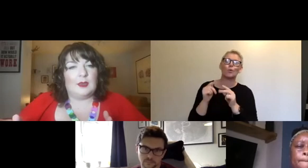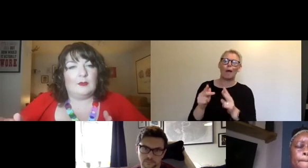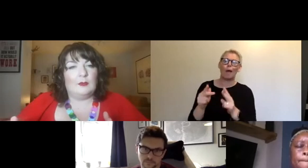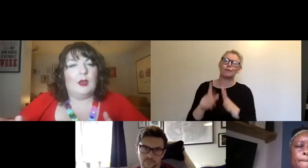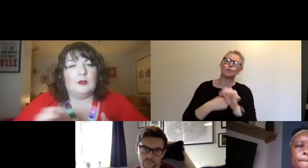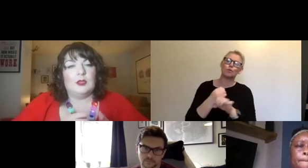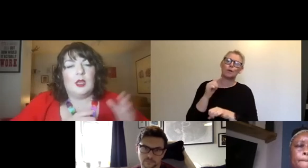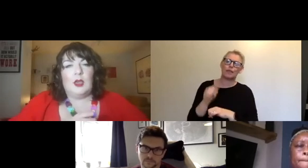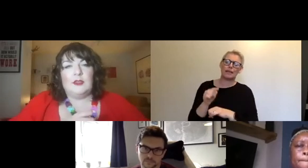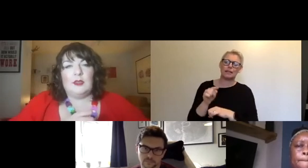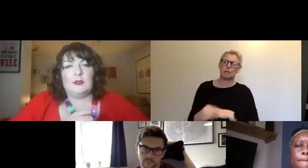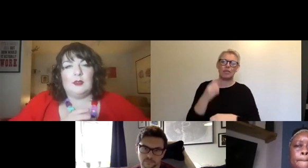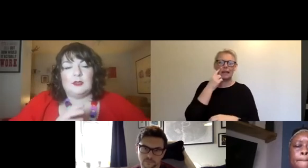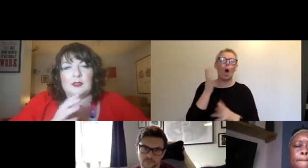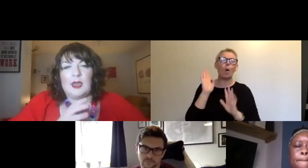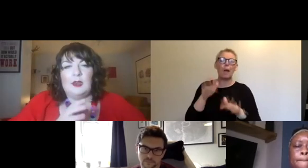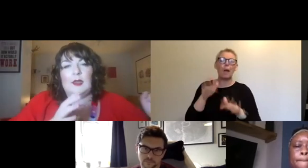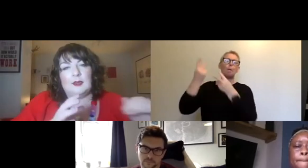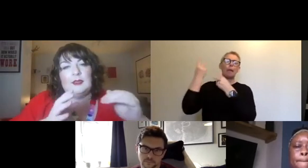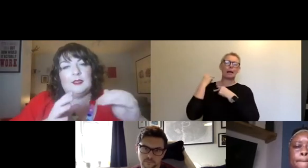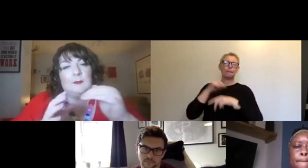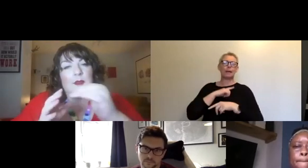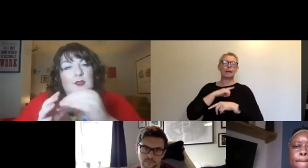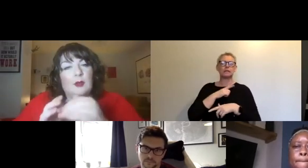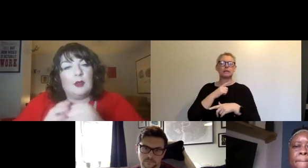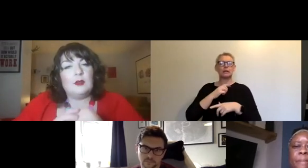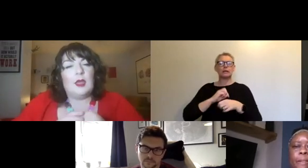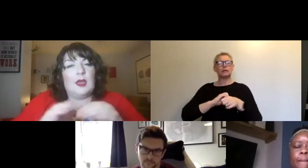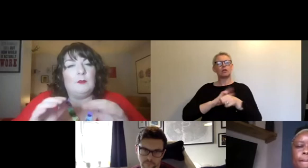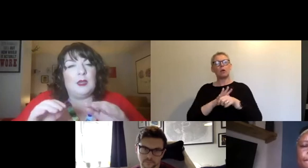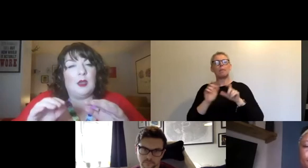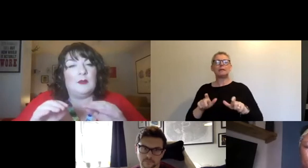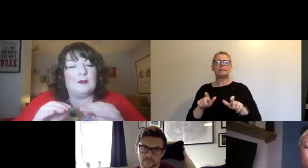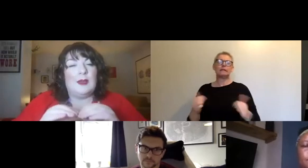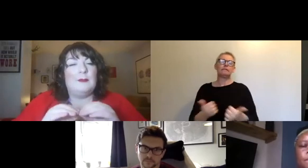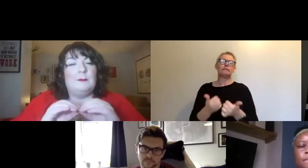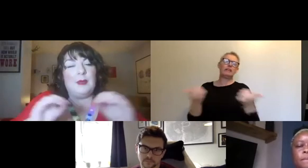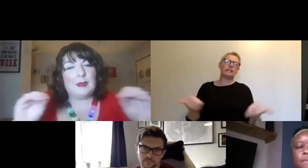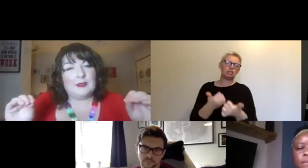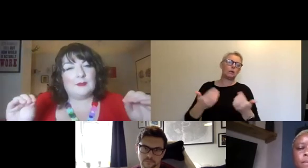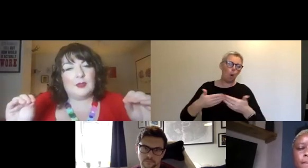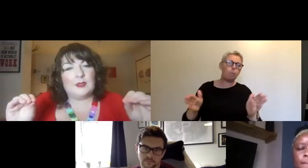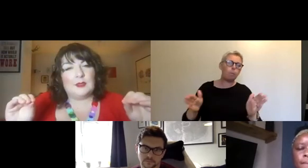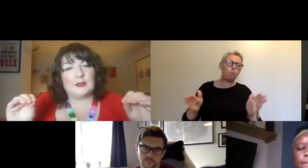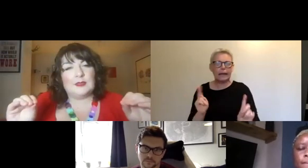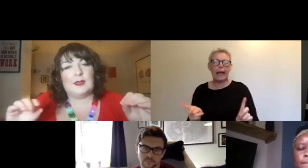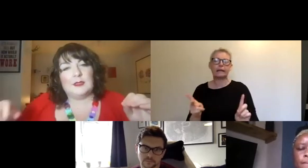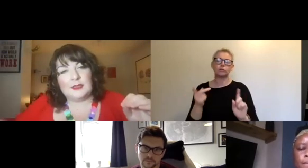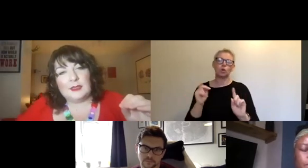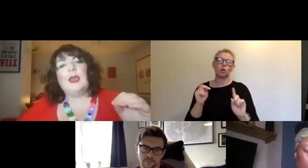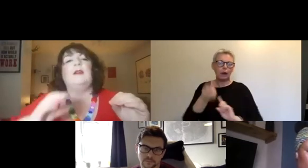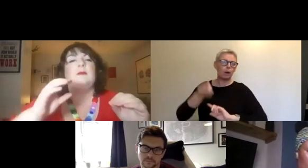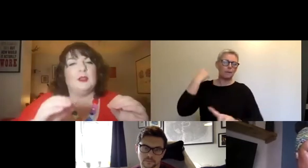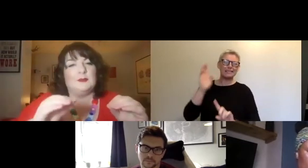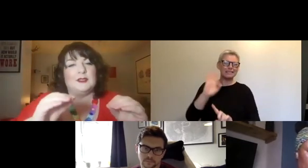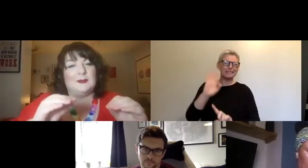world. I think there's, there's that learning that needs to be built upon. And we kind of have a big piece of work to do as a sector to